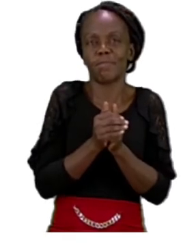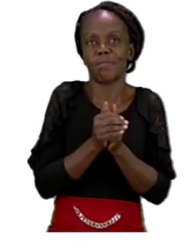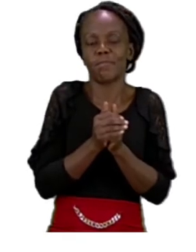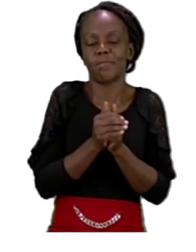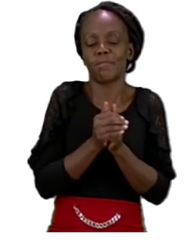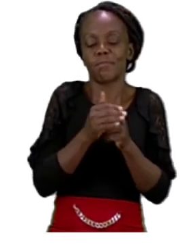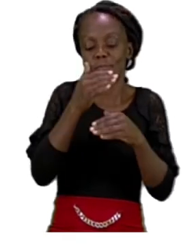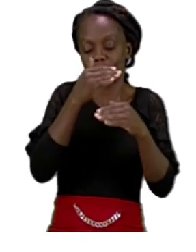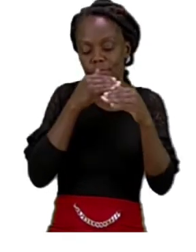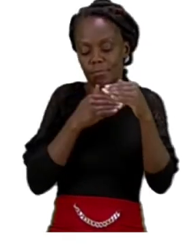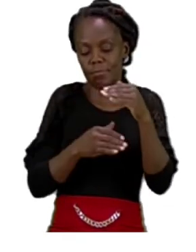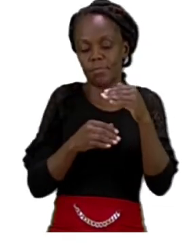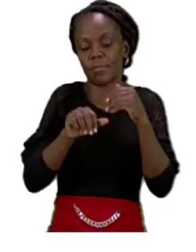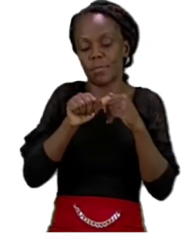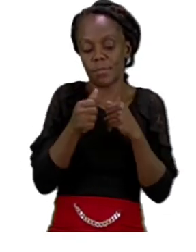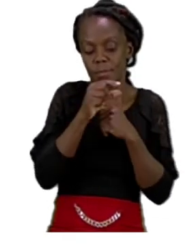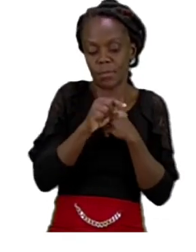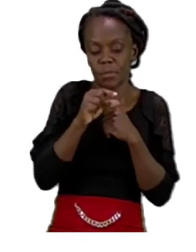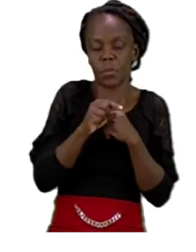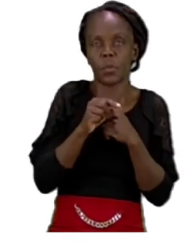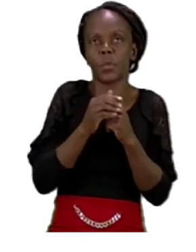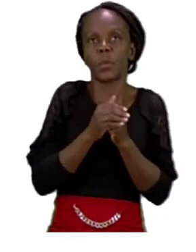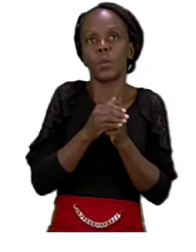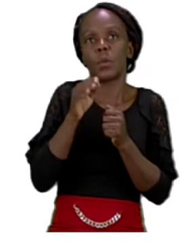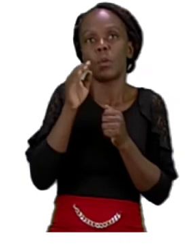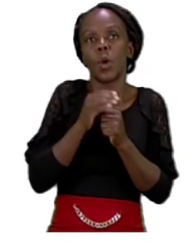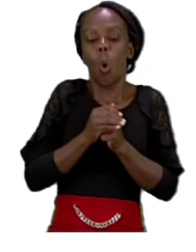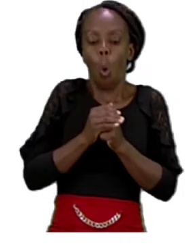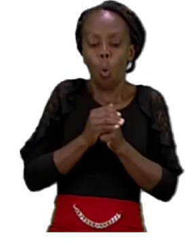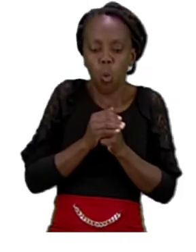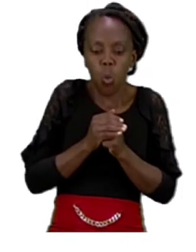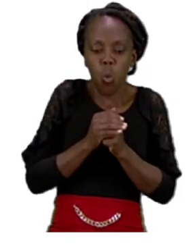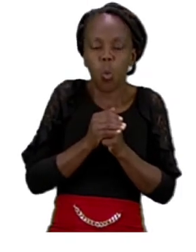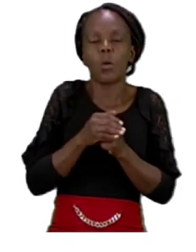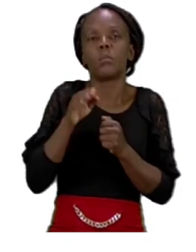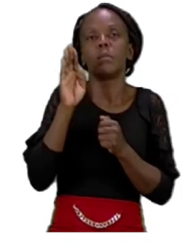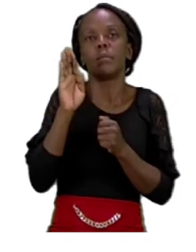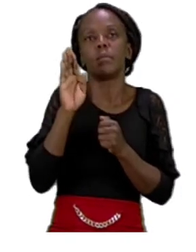set of words blow blow